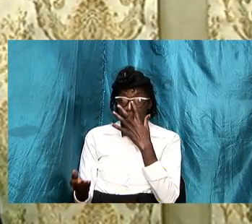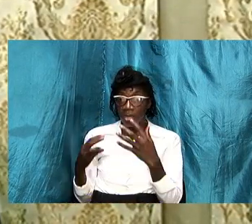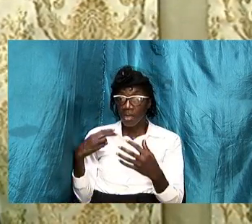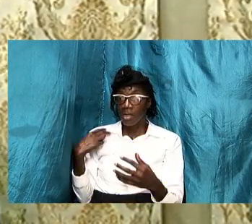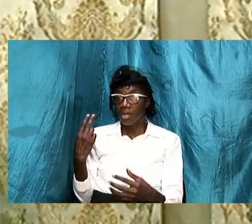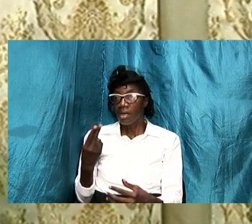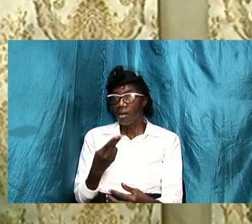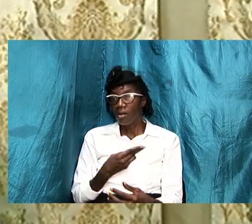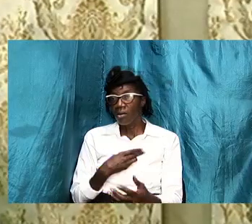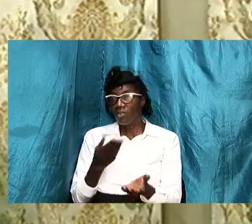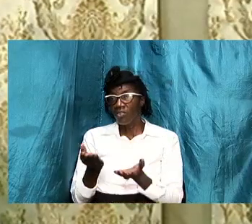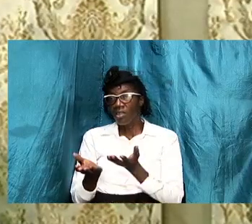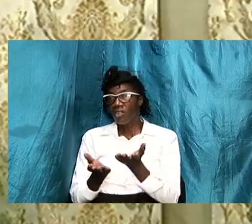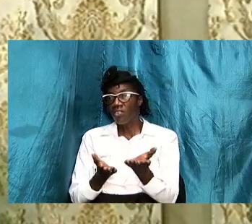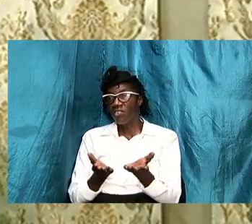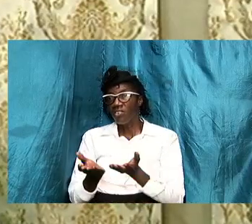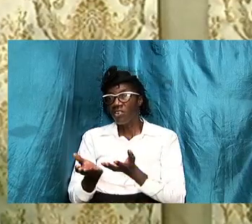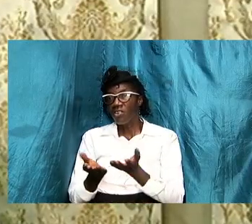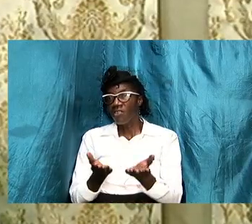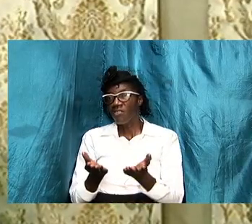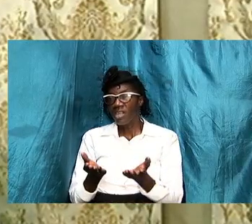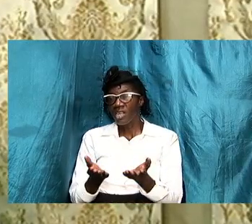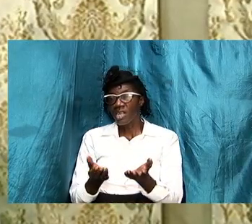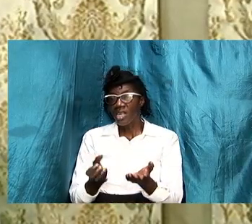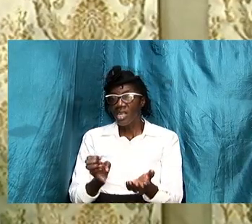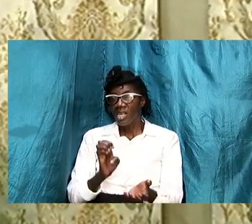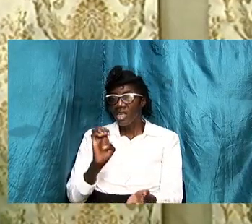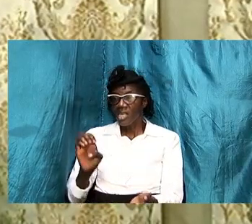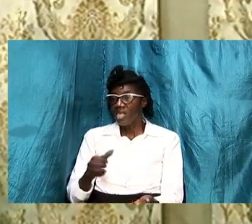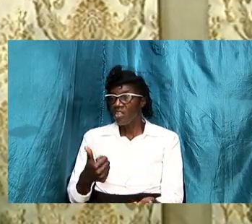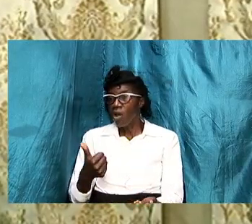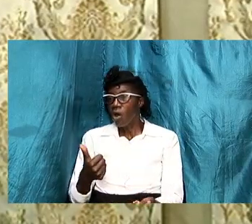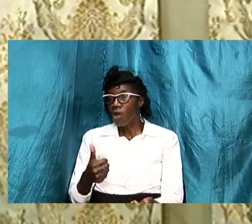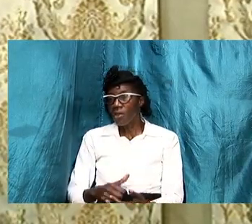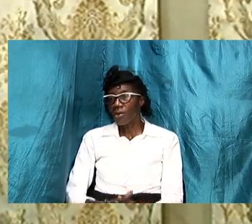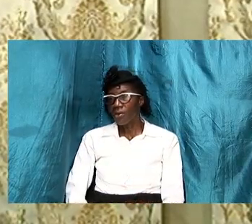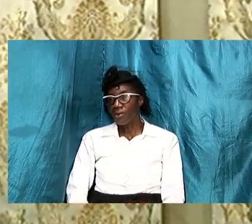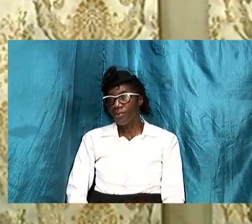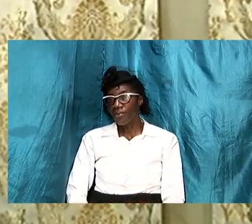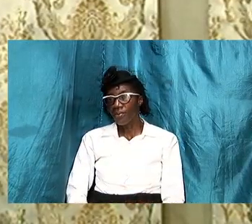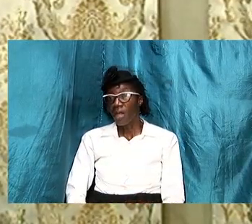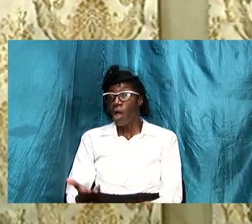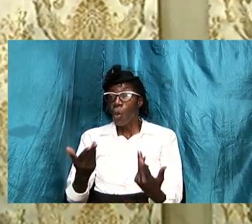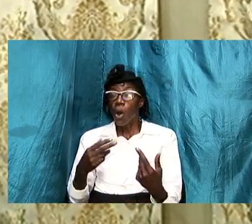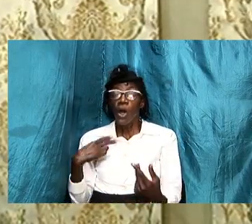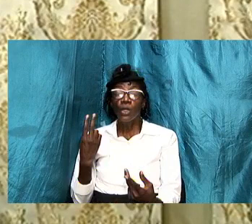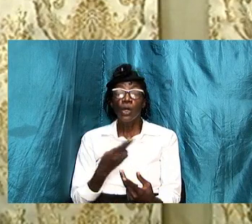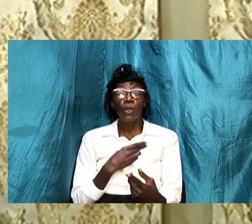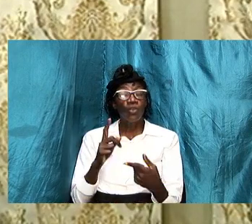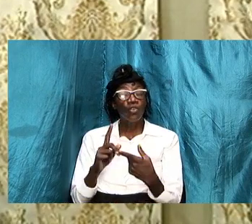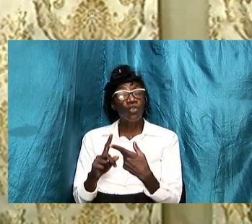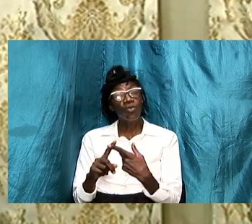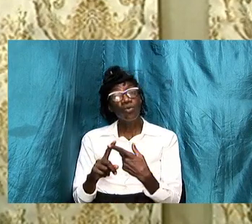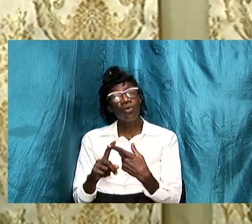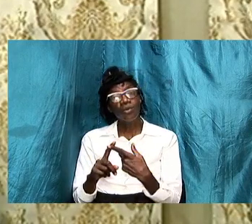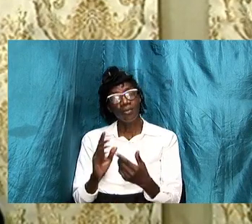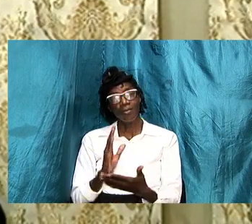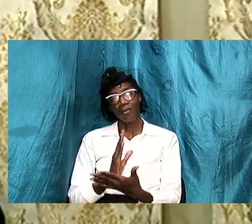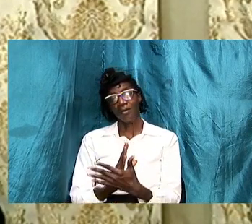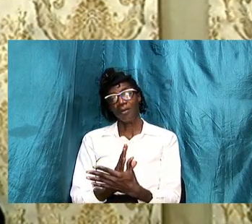serving each other and i want us to pause